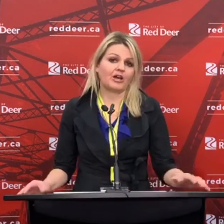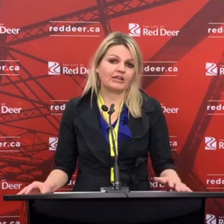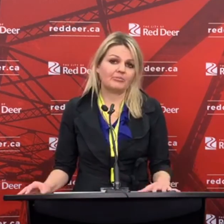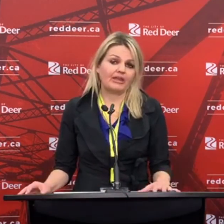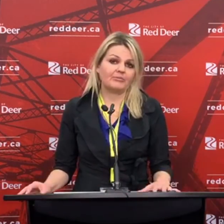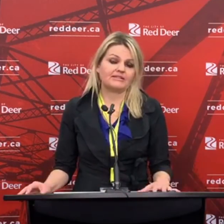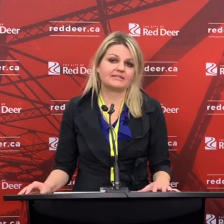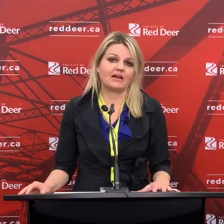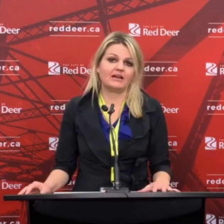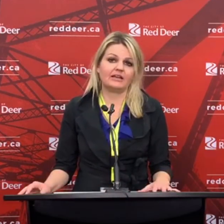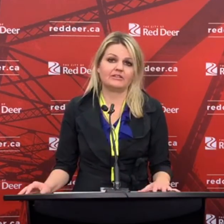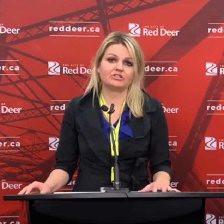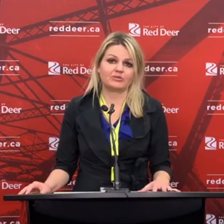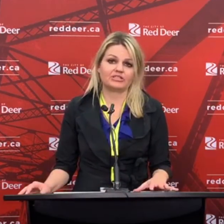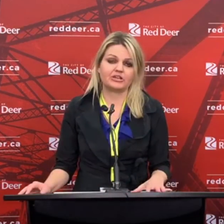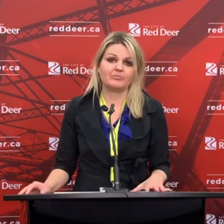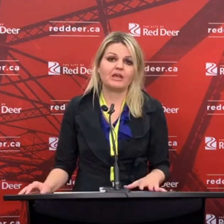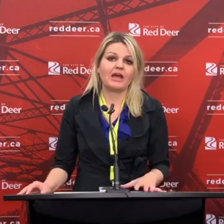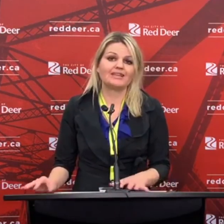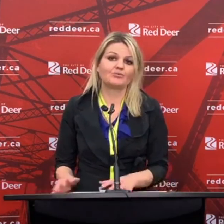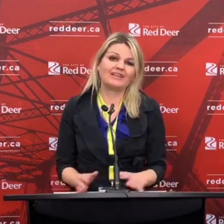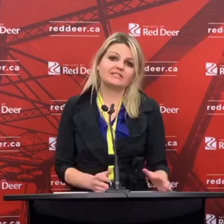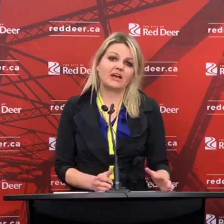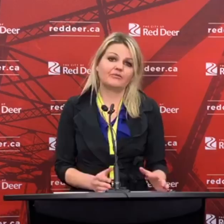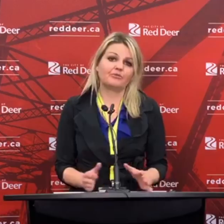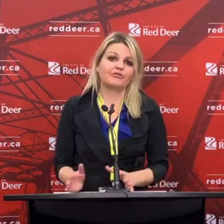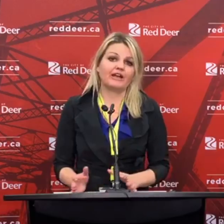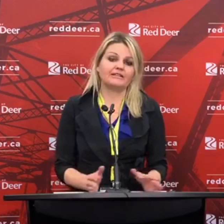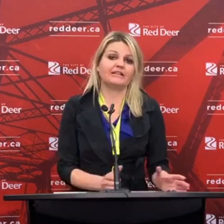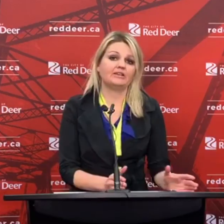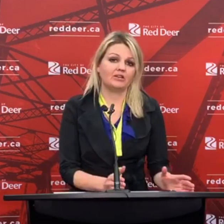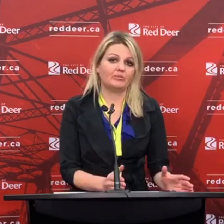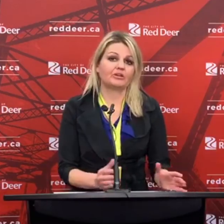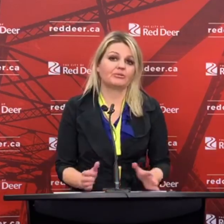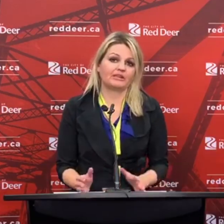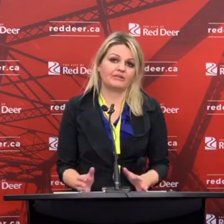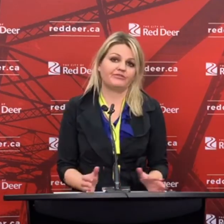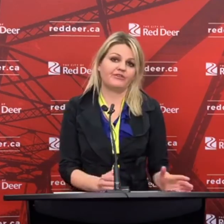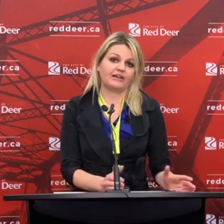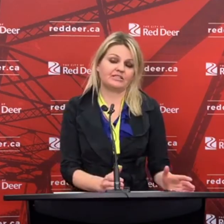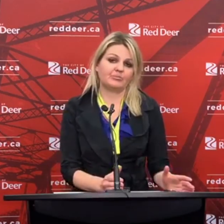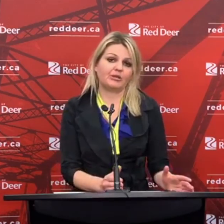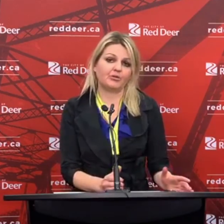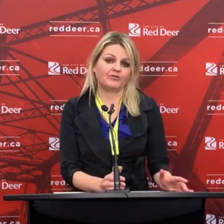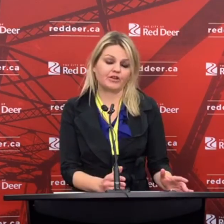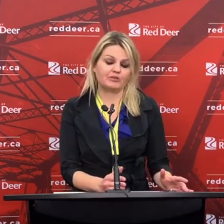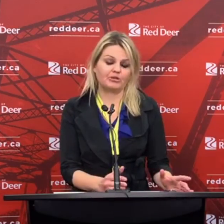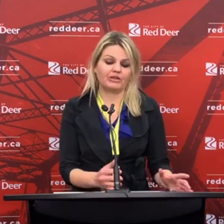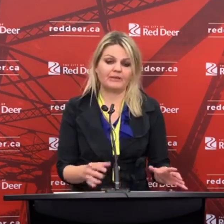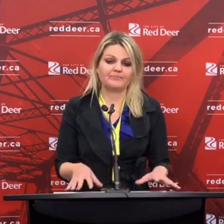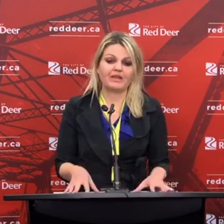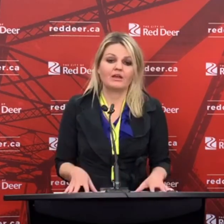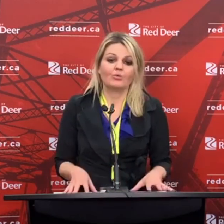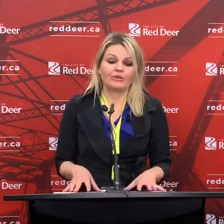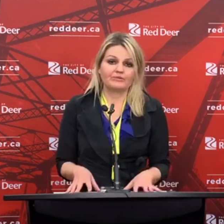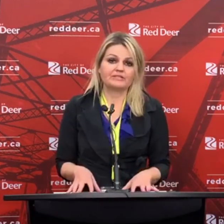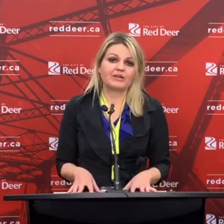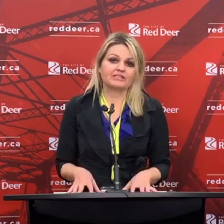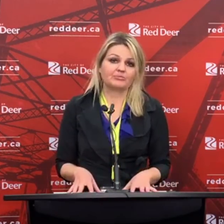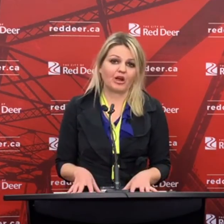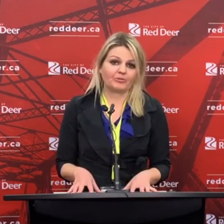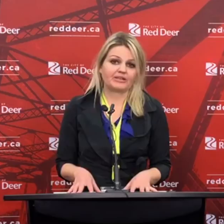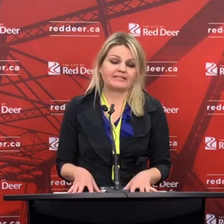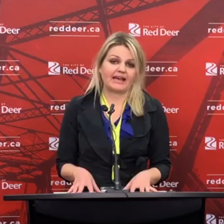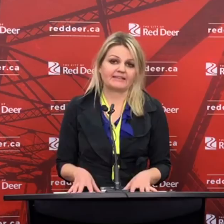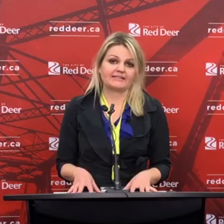of parking payments in the short term as ways of providing economic relief to the people of our community. With